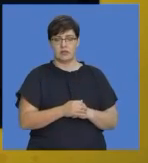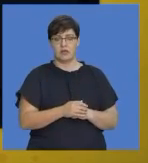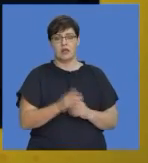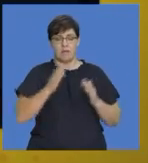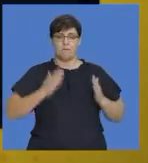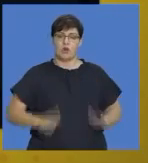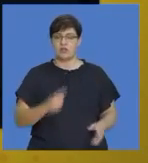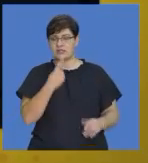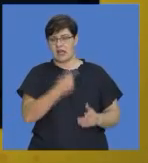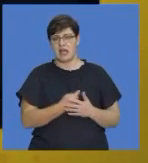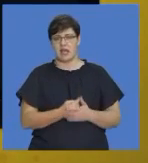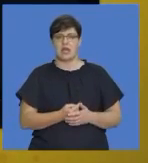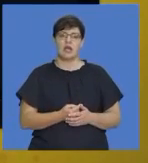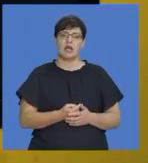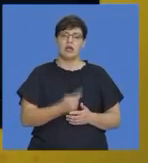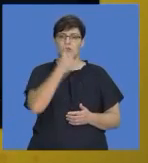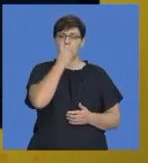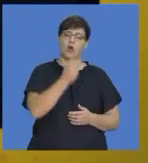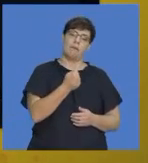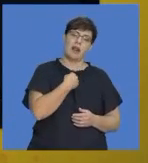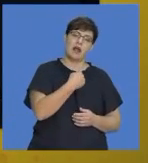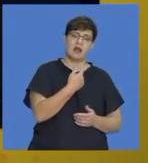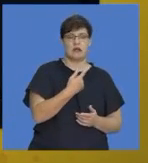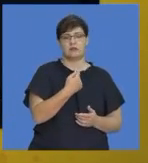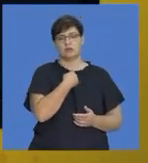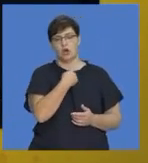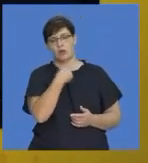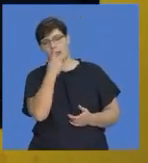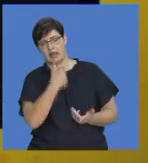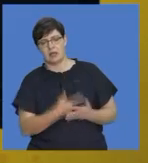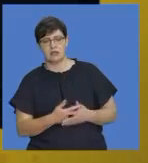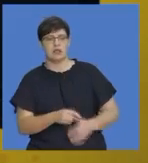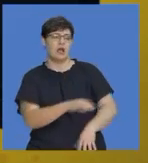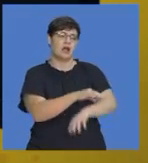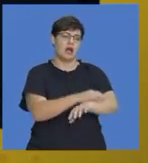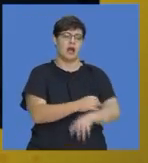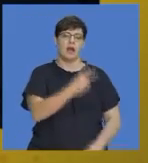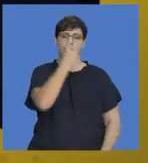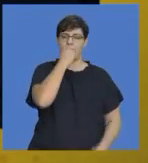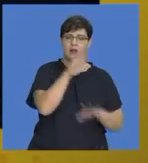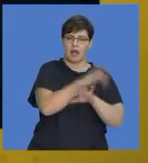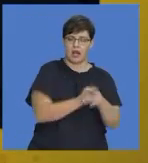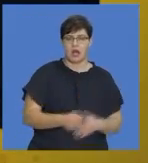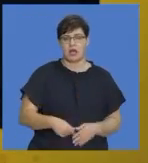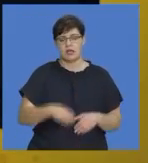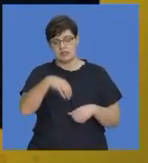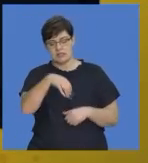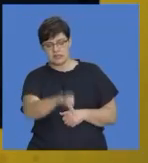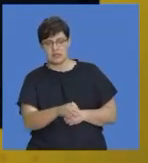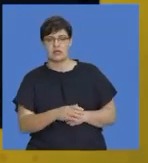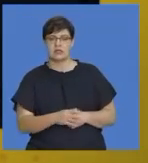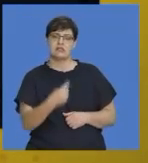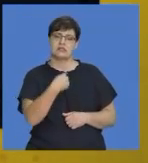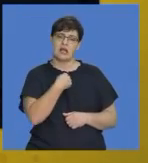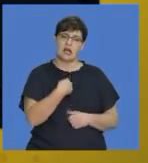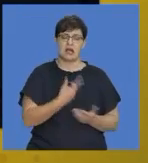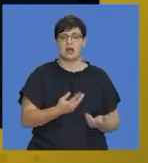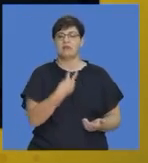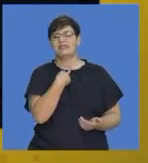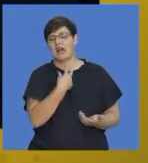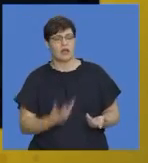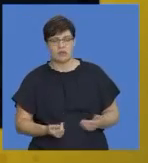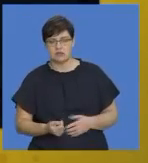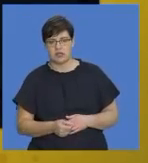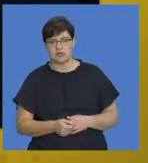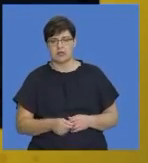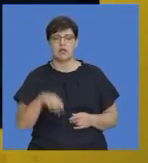right, the dog is black in colour and you go on talking about the dog's fur being black in colour. And then, the second paragraph, you get stuck and you say, okay, the second paragraph